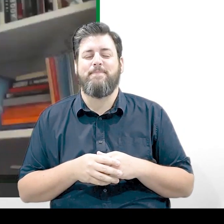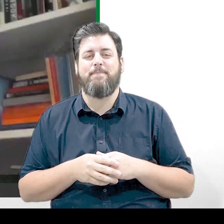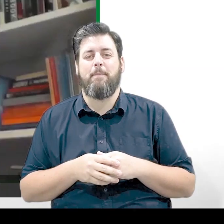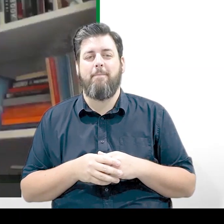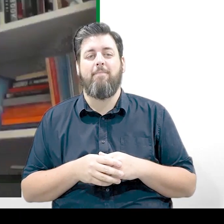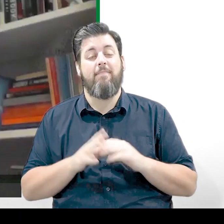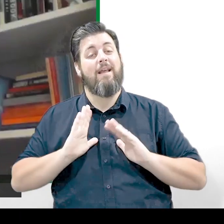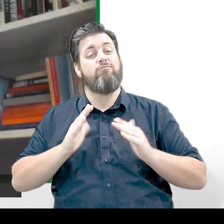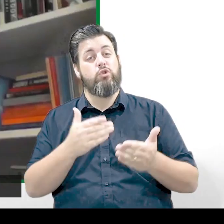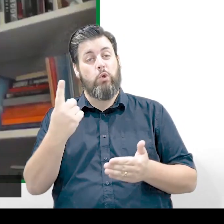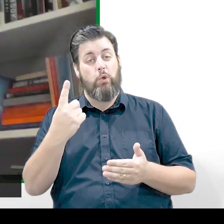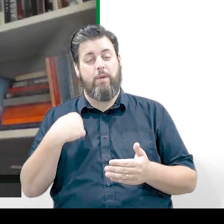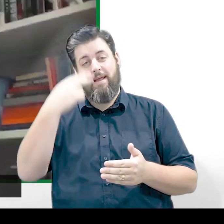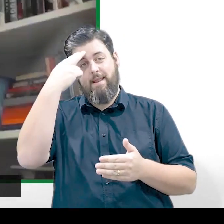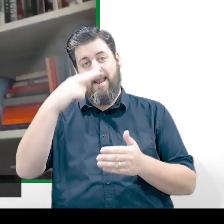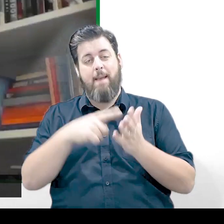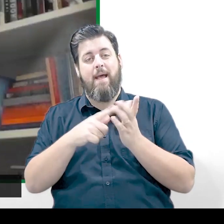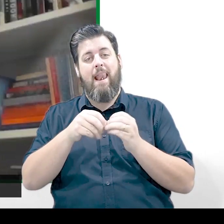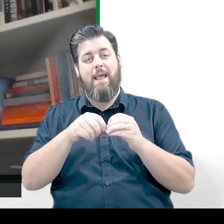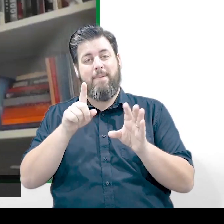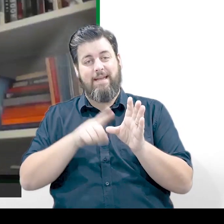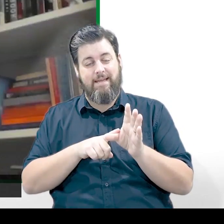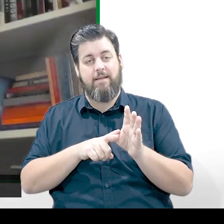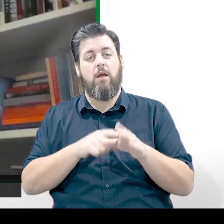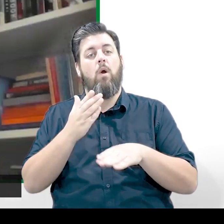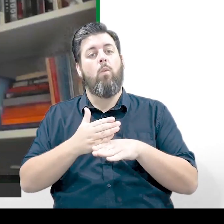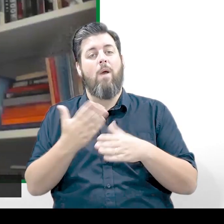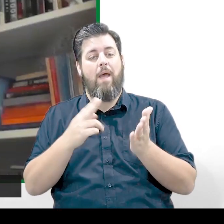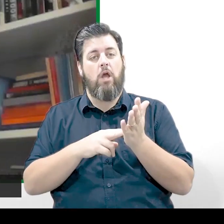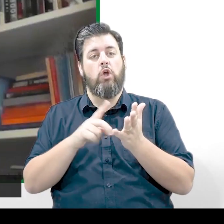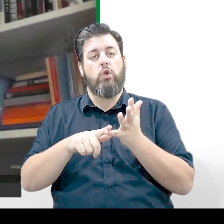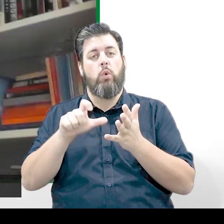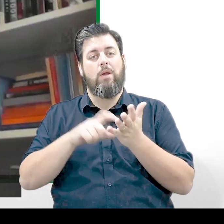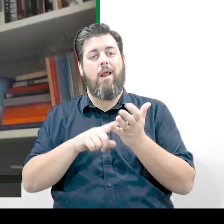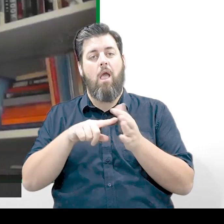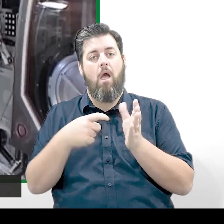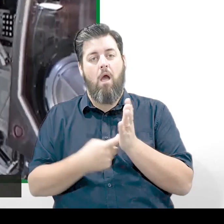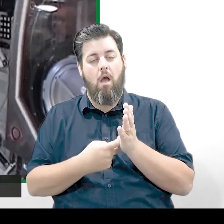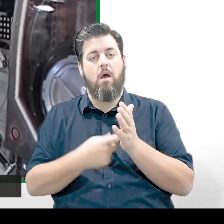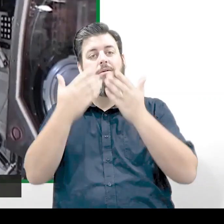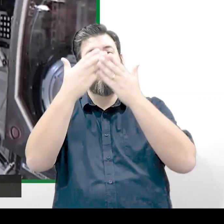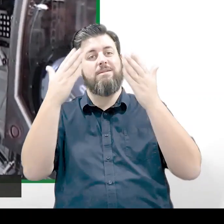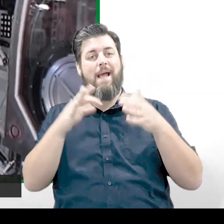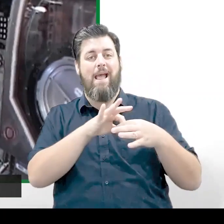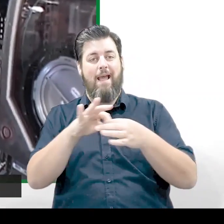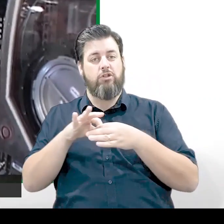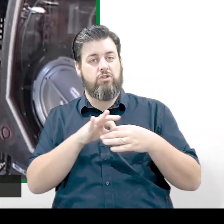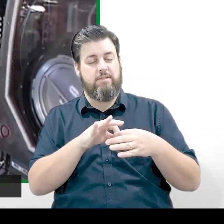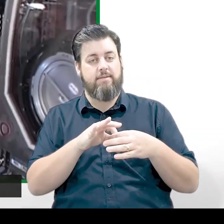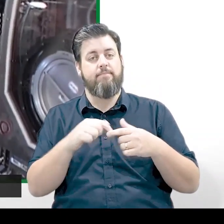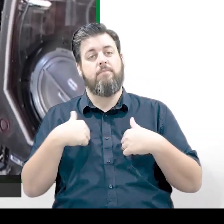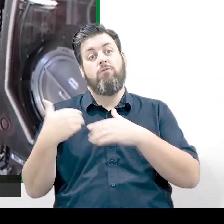Let me tell you who I am. I'm Libby. I work at the UK Space Agency. And I look after